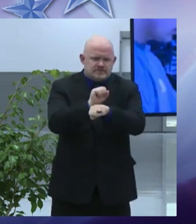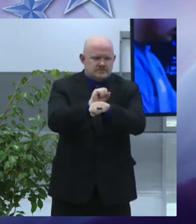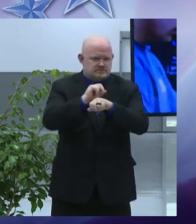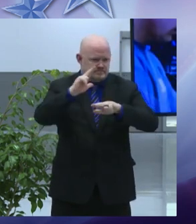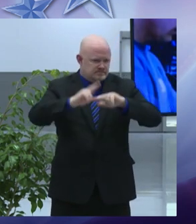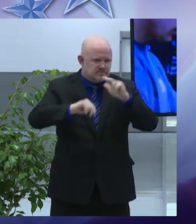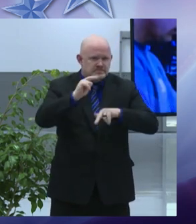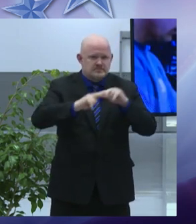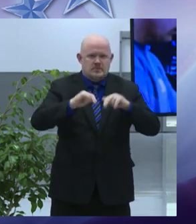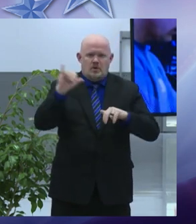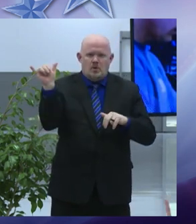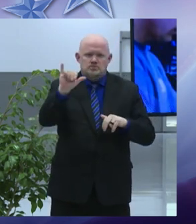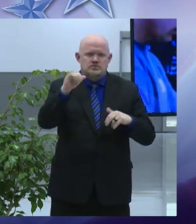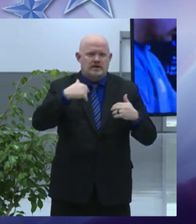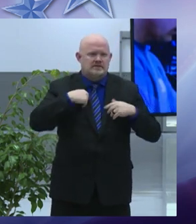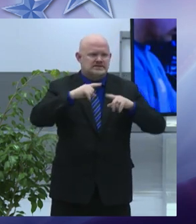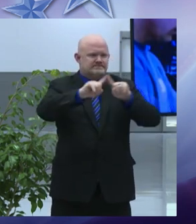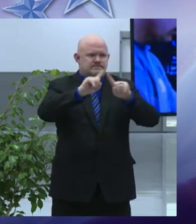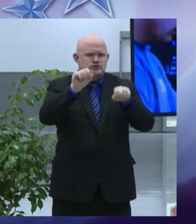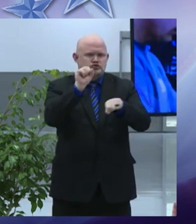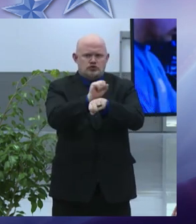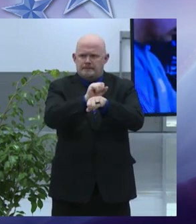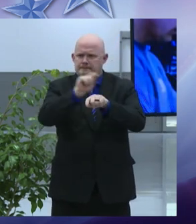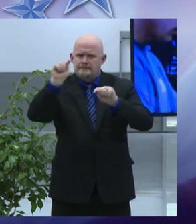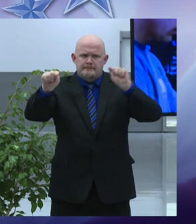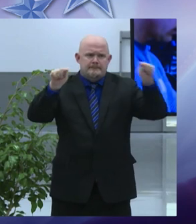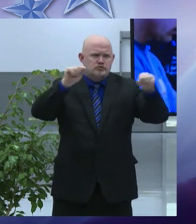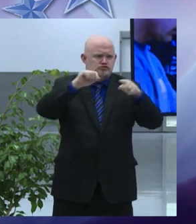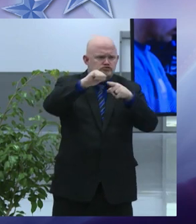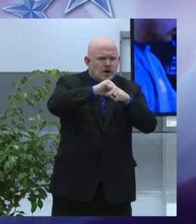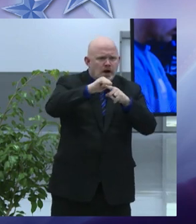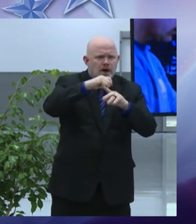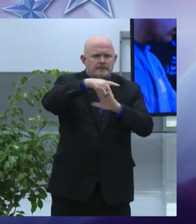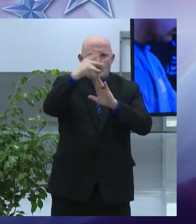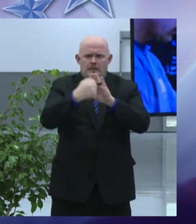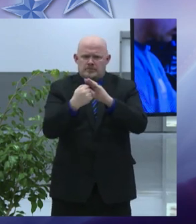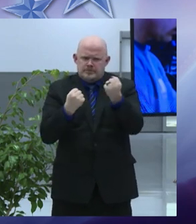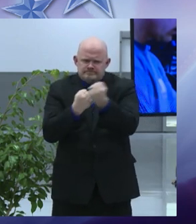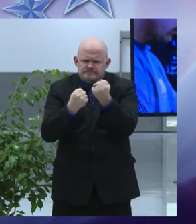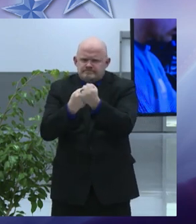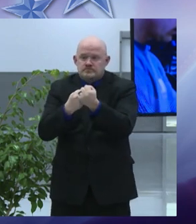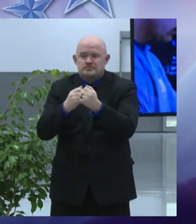surge job training programs in place supporting women minorities and veterans